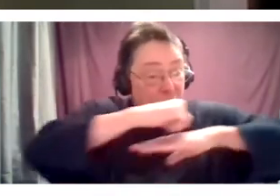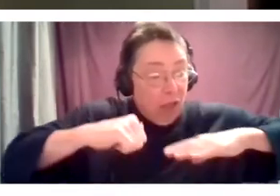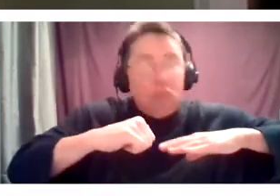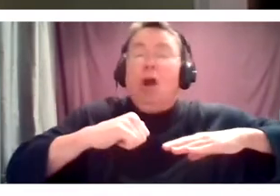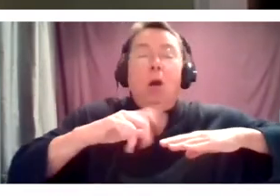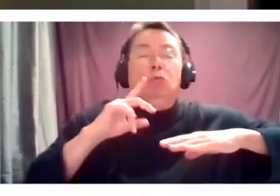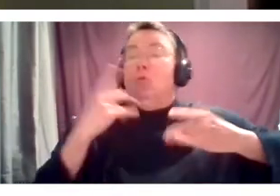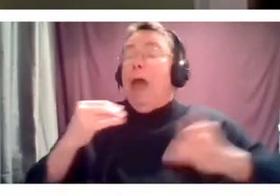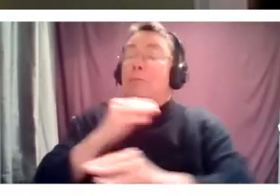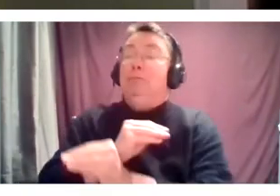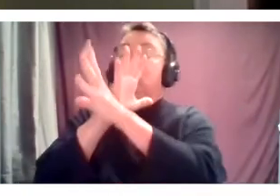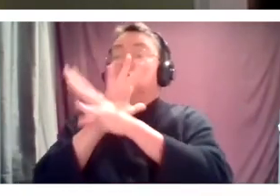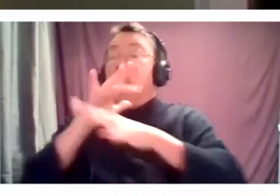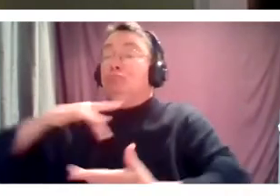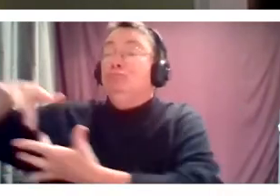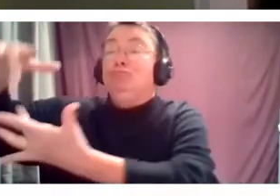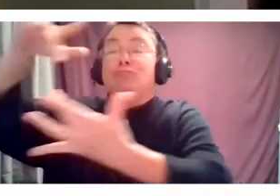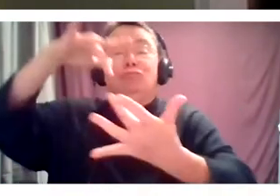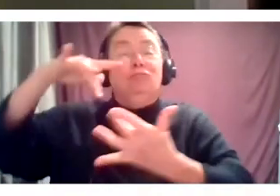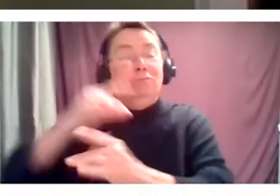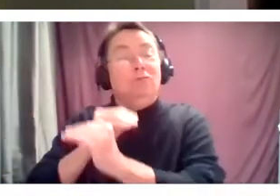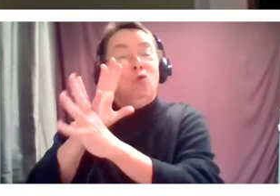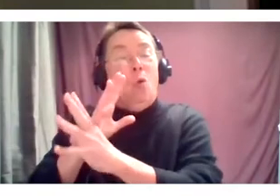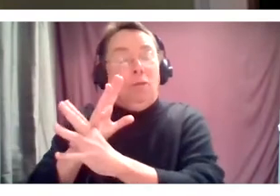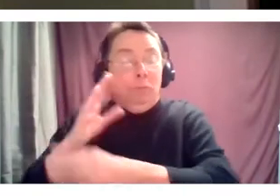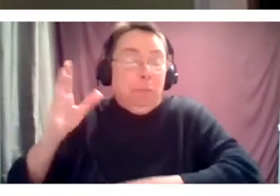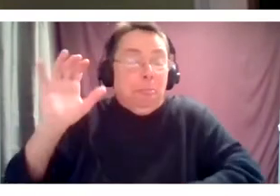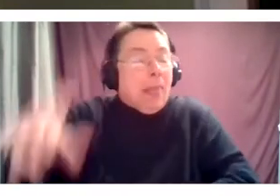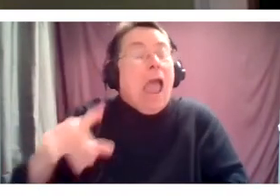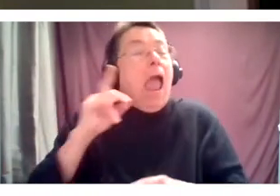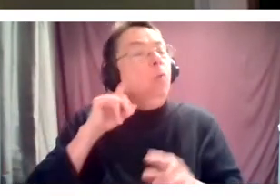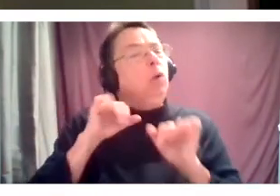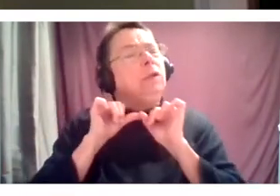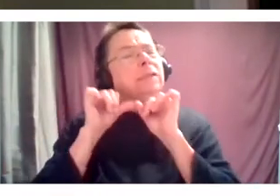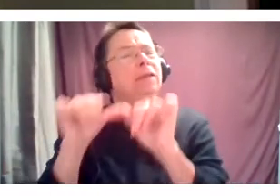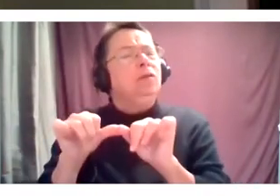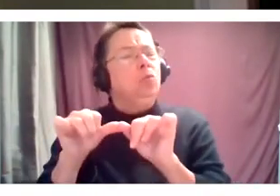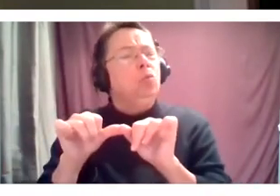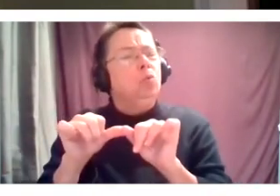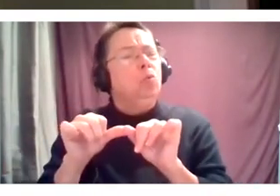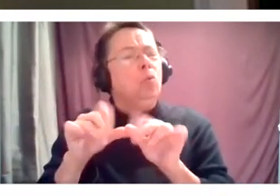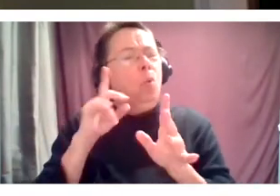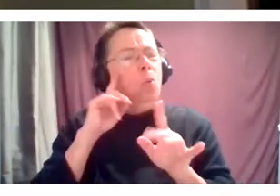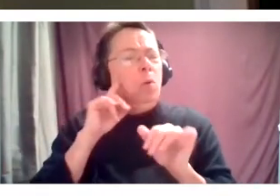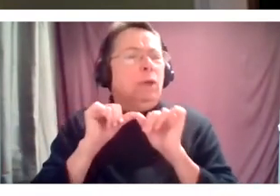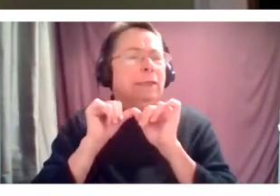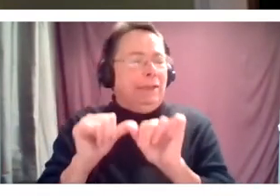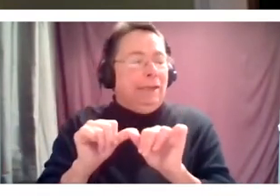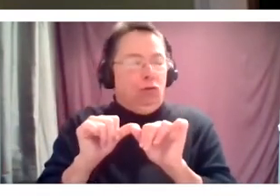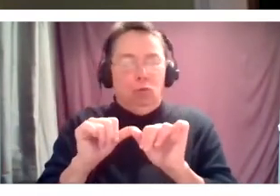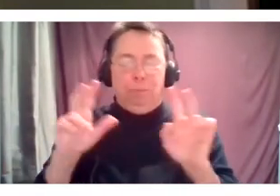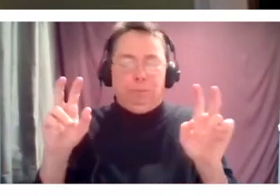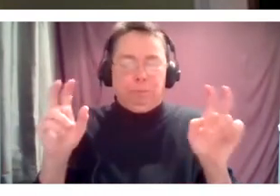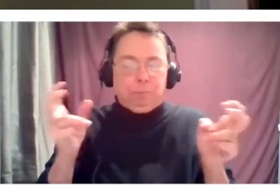via that platform. We're going to continue on the, the Together Apart venue. We're going to